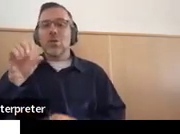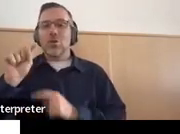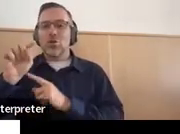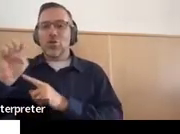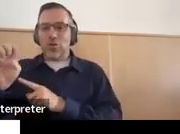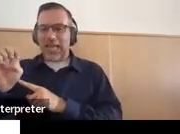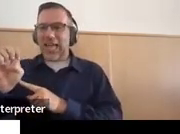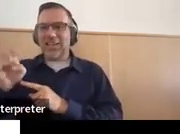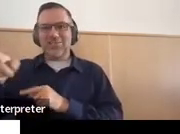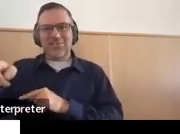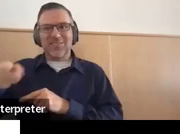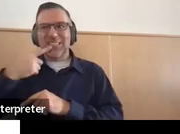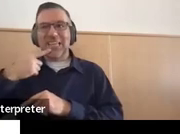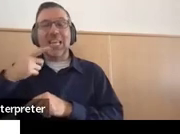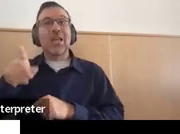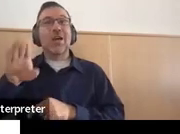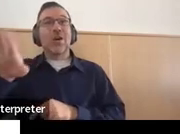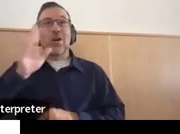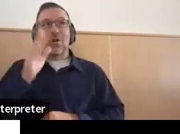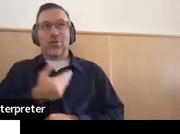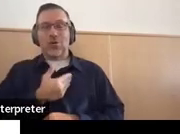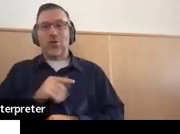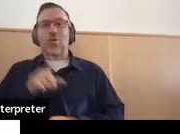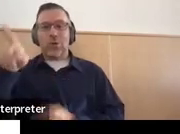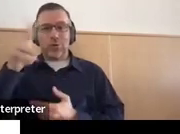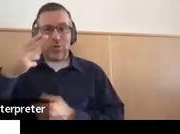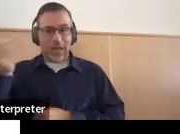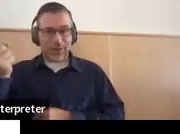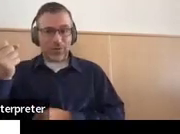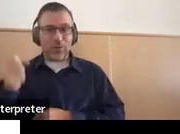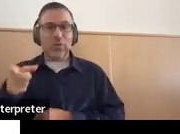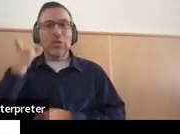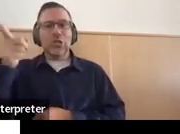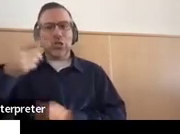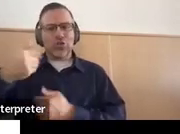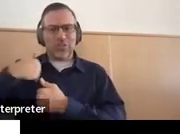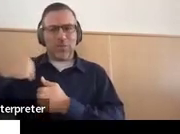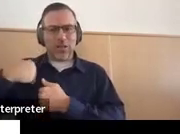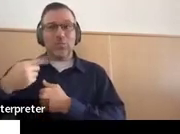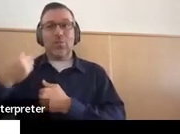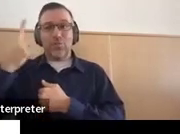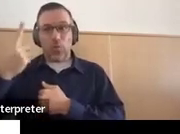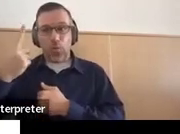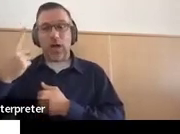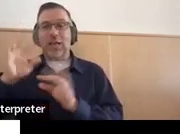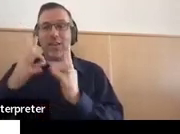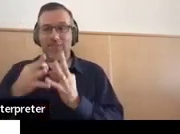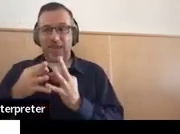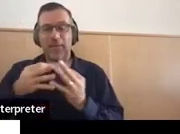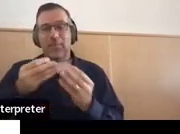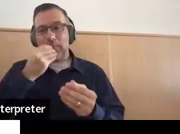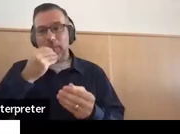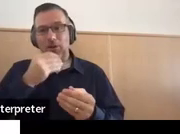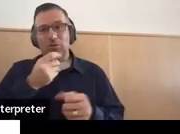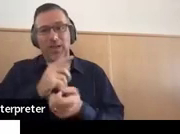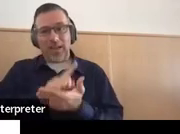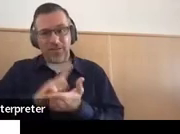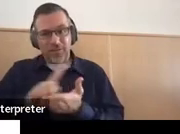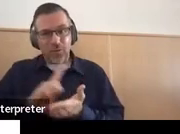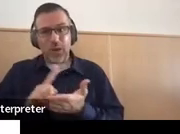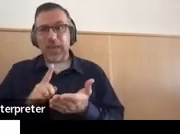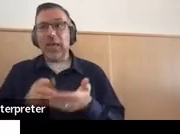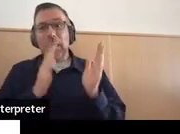that her daughter was in high school, that she was responsible for one family meal a week, planning it out, helping to shop.